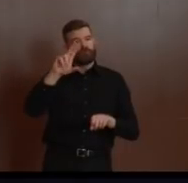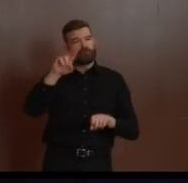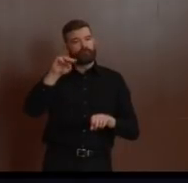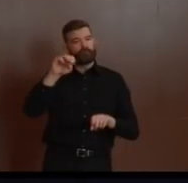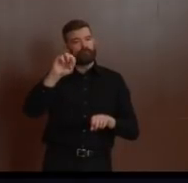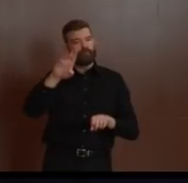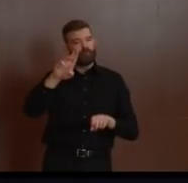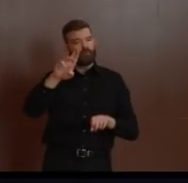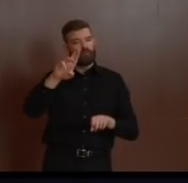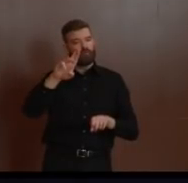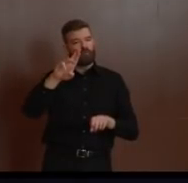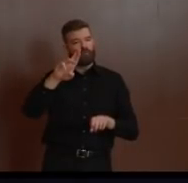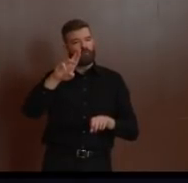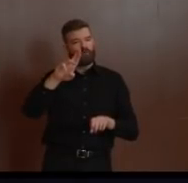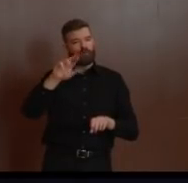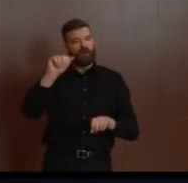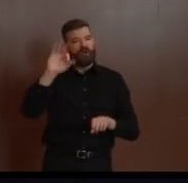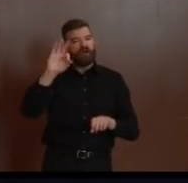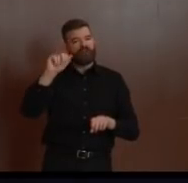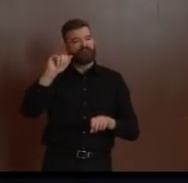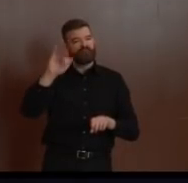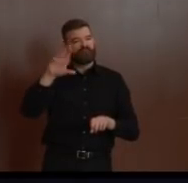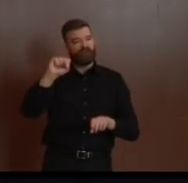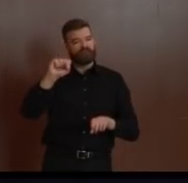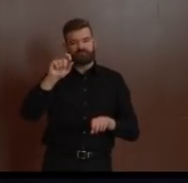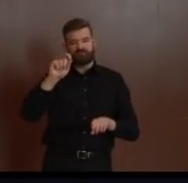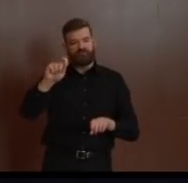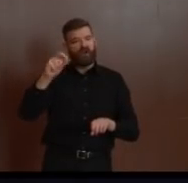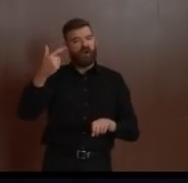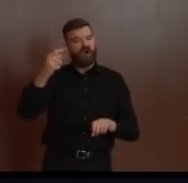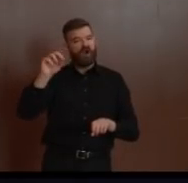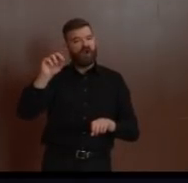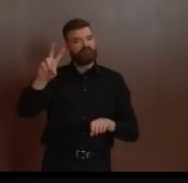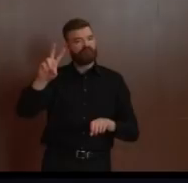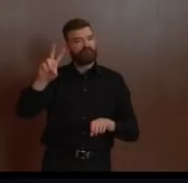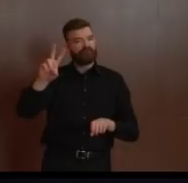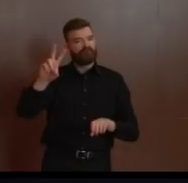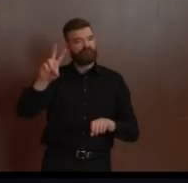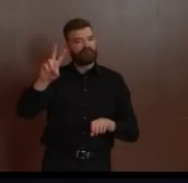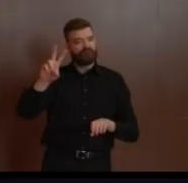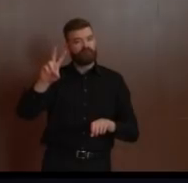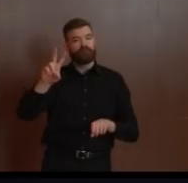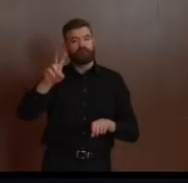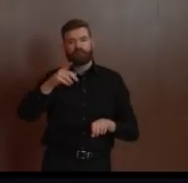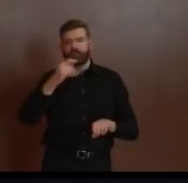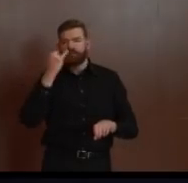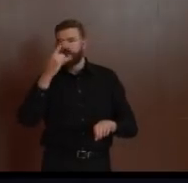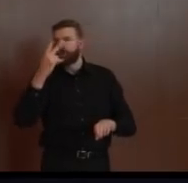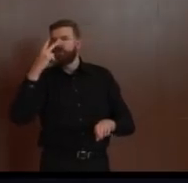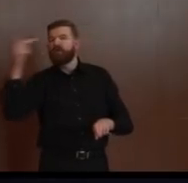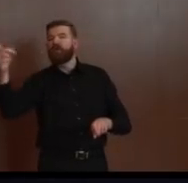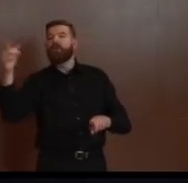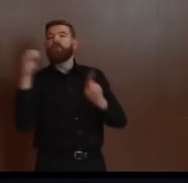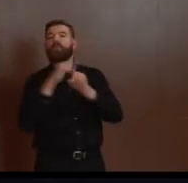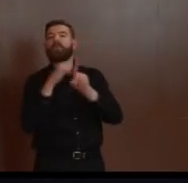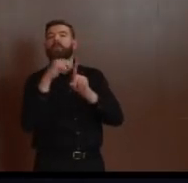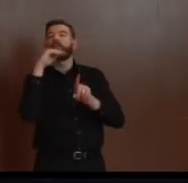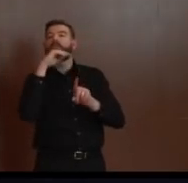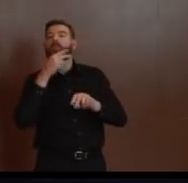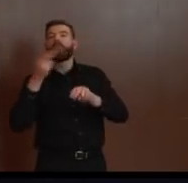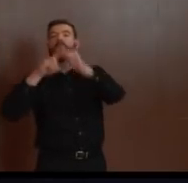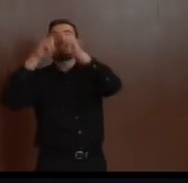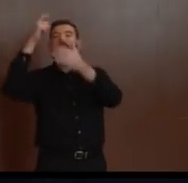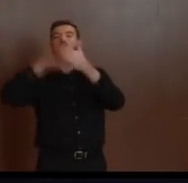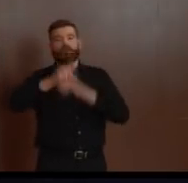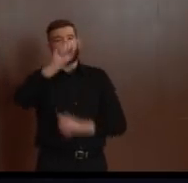can conduct our investigations as efficiently as possible. Finally, we're cracking down on bias offenses like we always